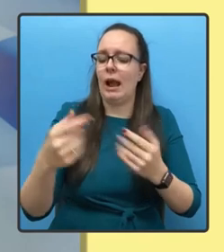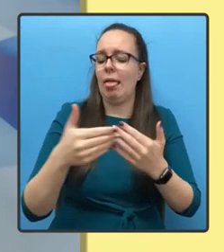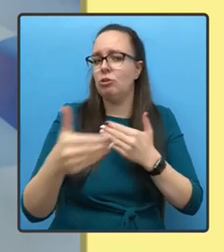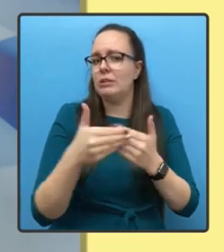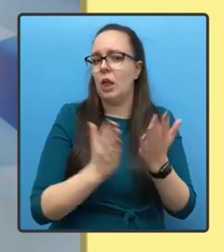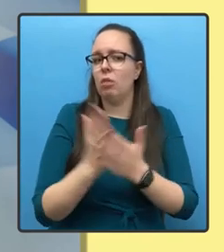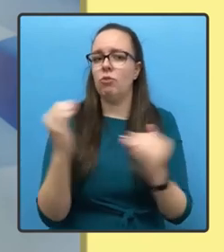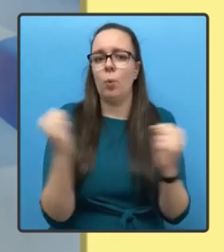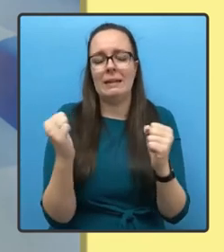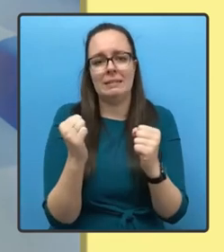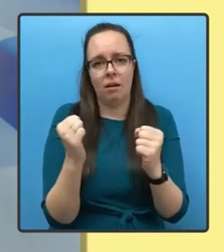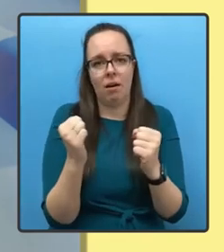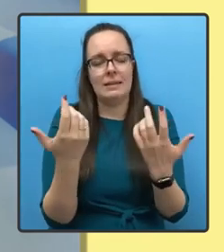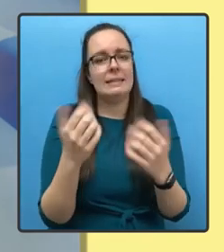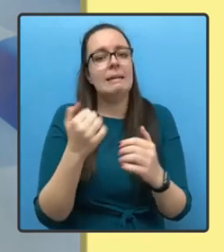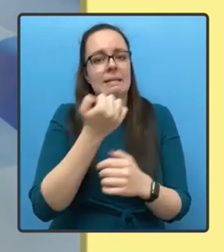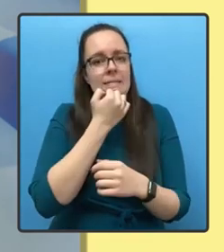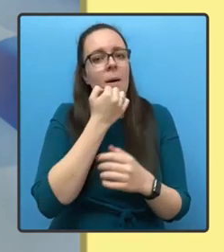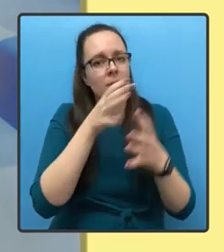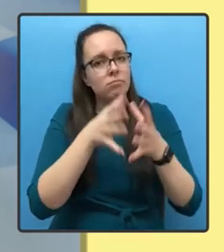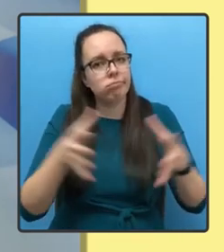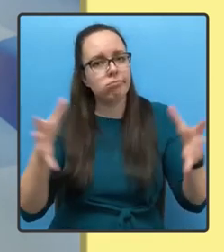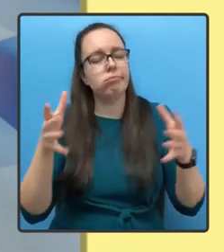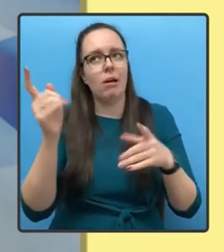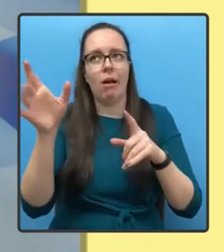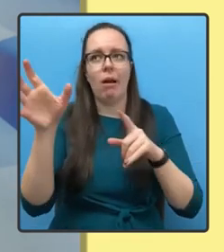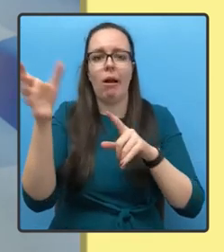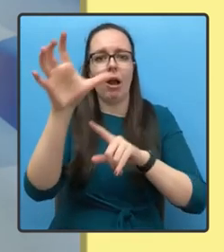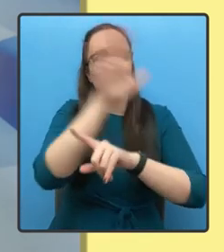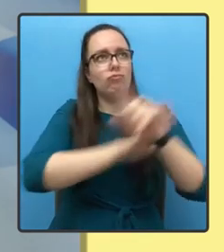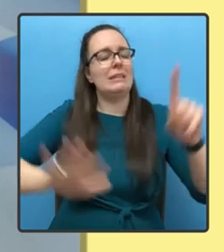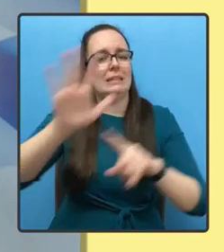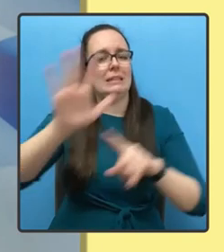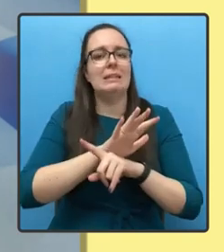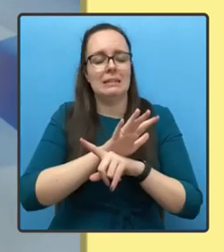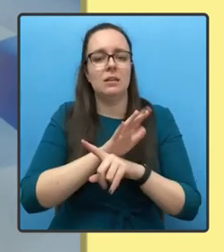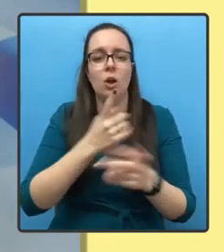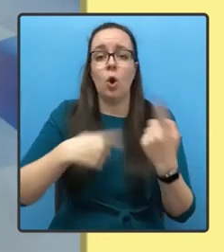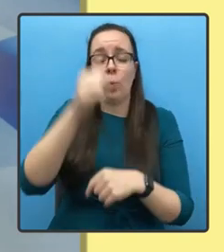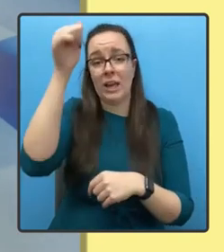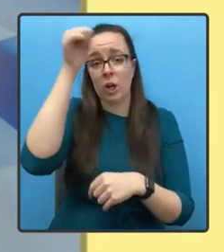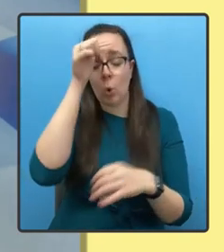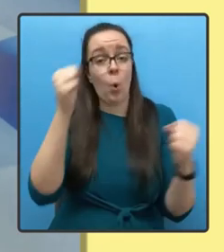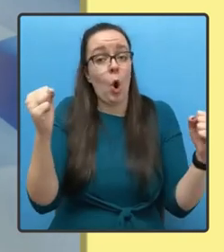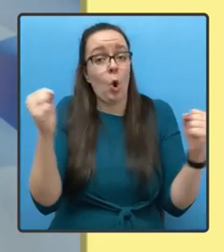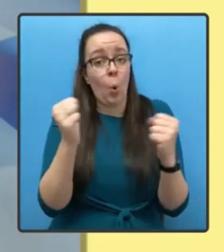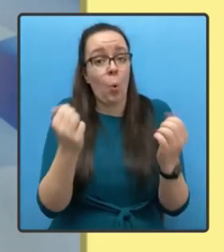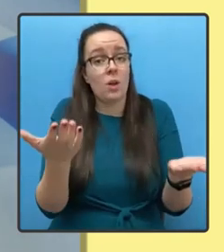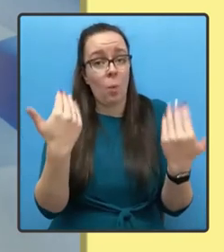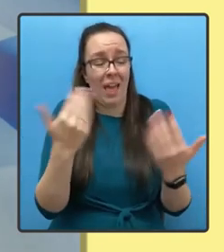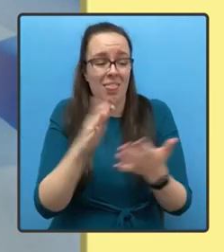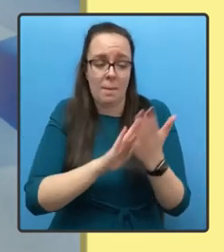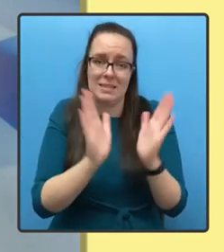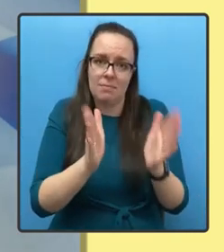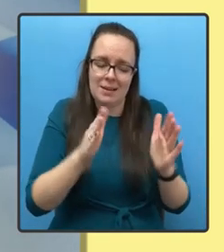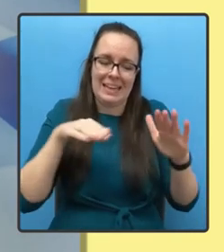rising in countries all around us. We know that colder weather forcing us indoors, coupled with festive